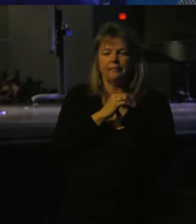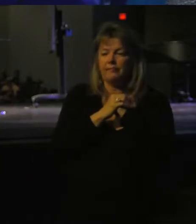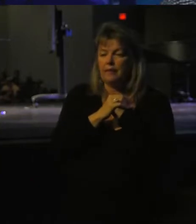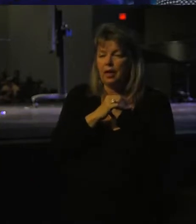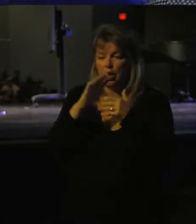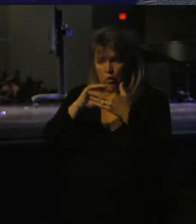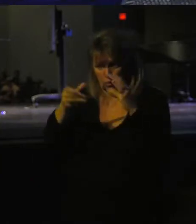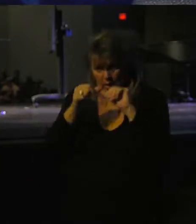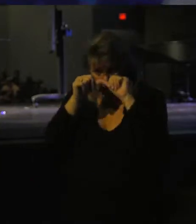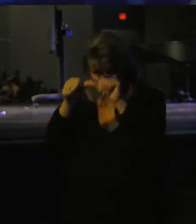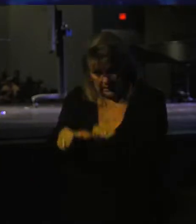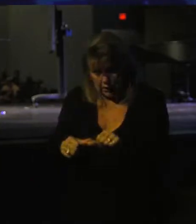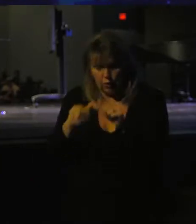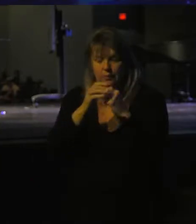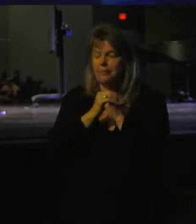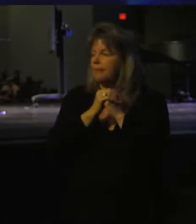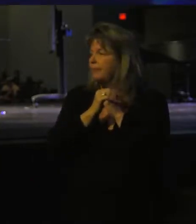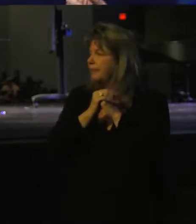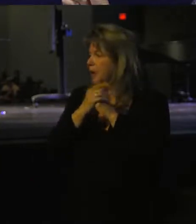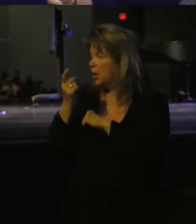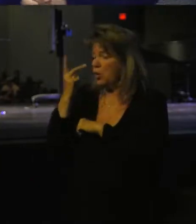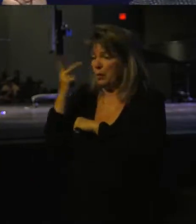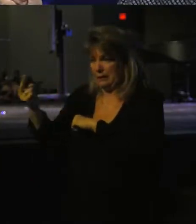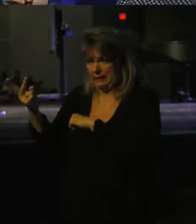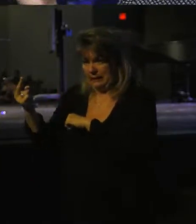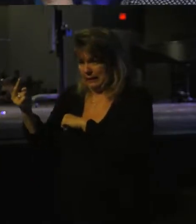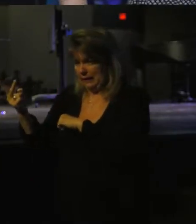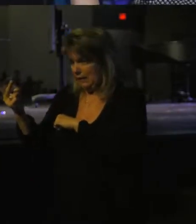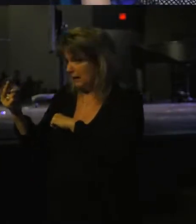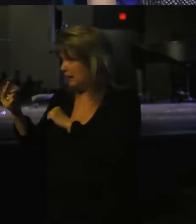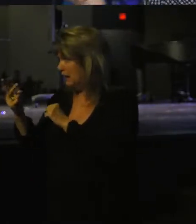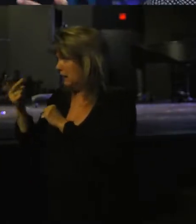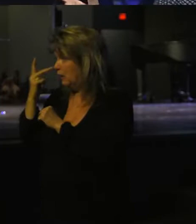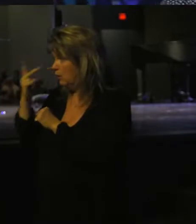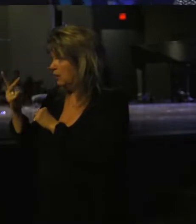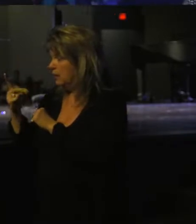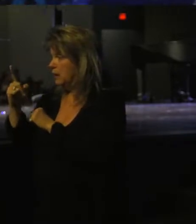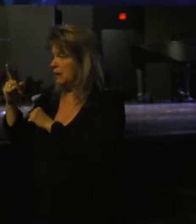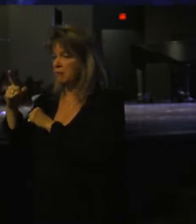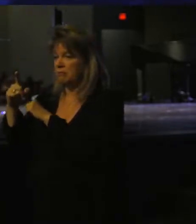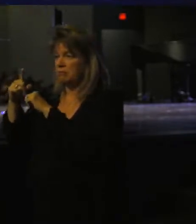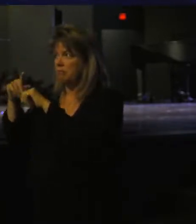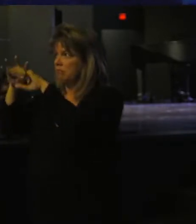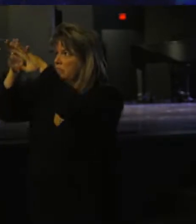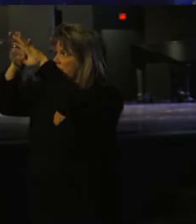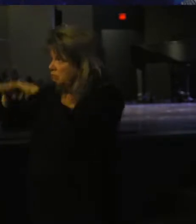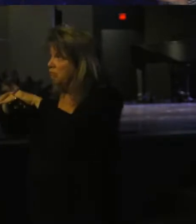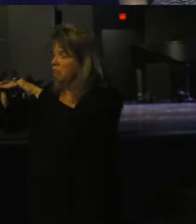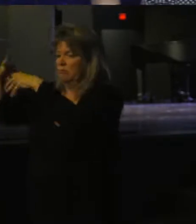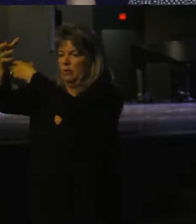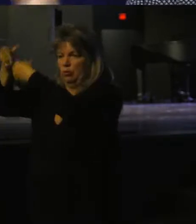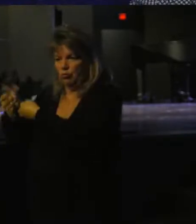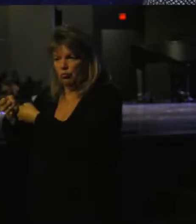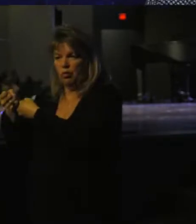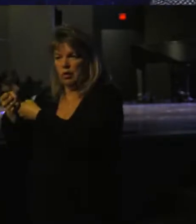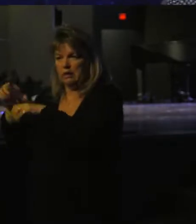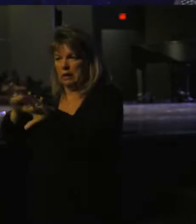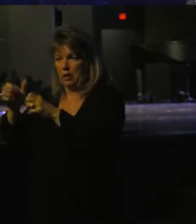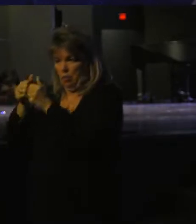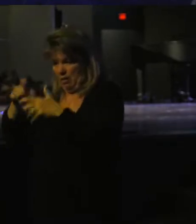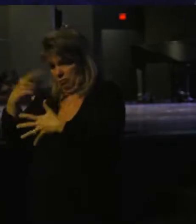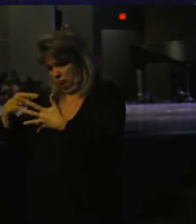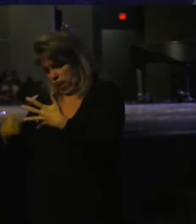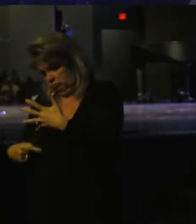The story continues on that we see a, we see complete trust done without all the